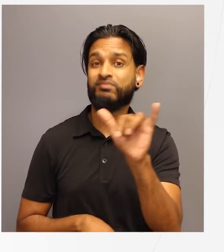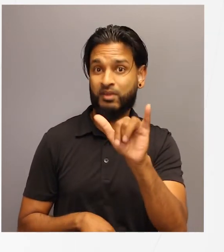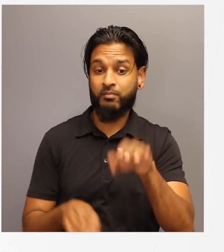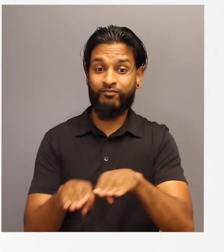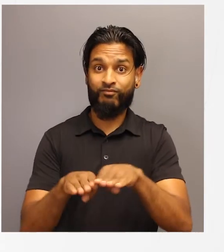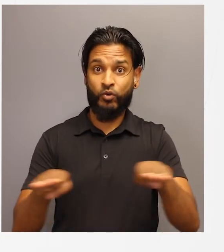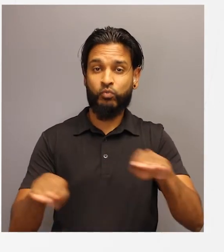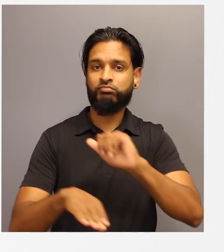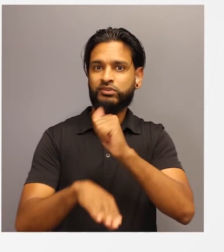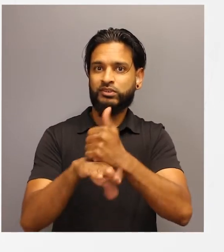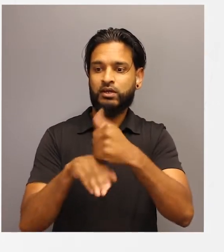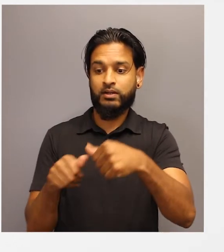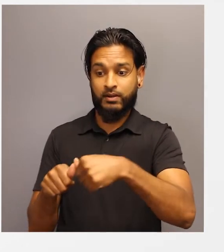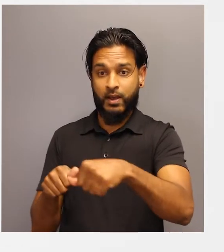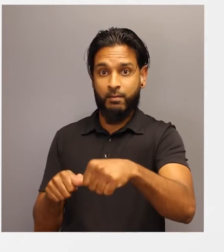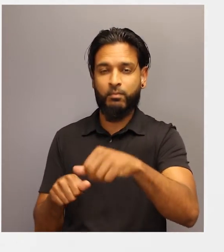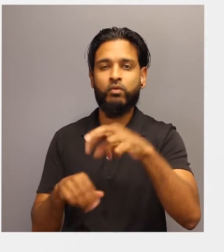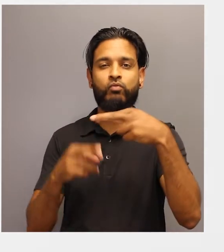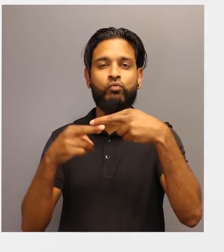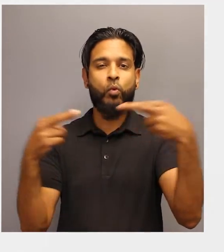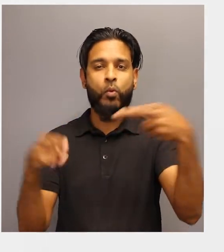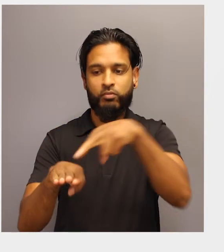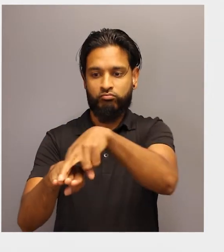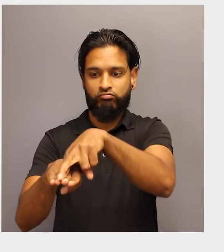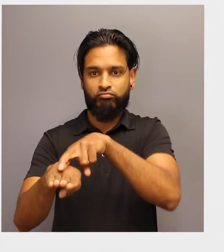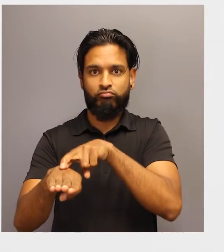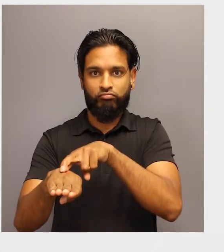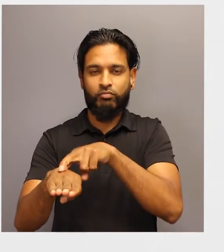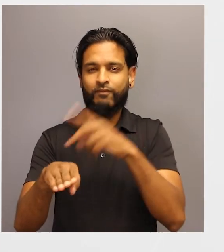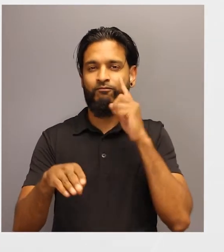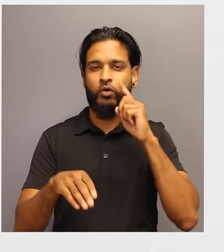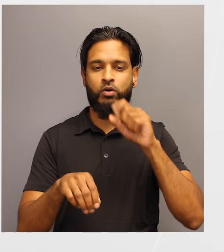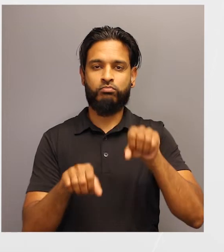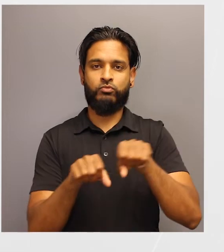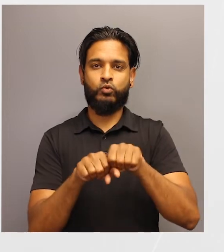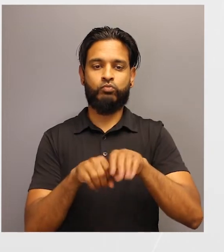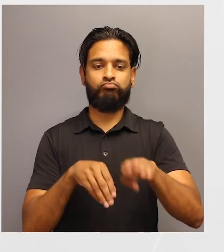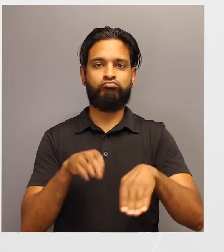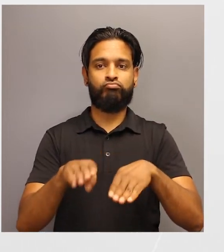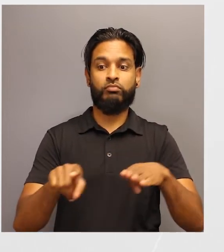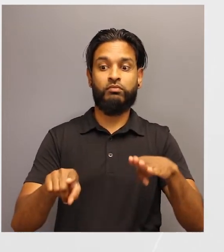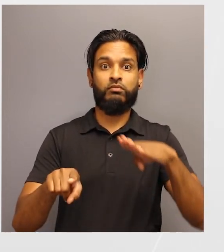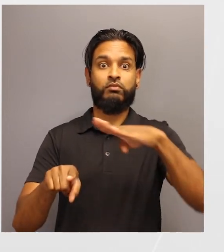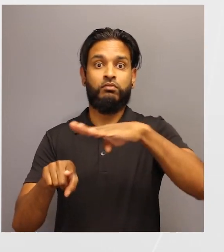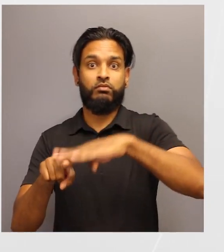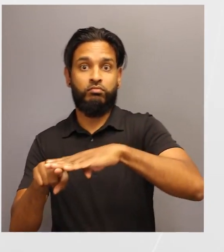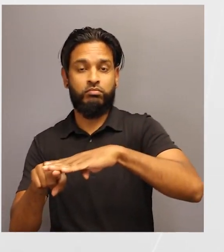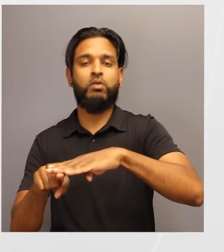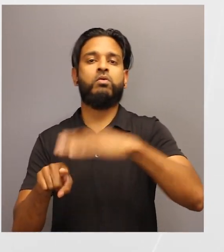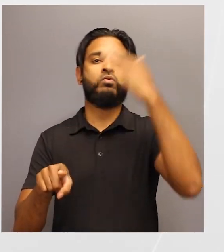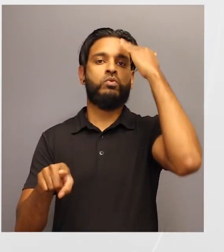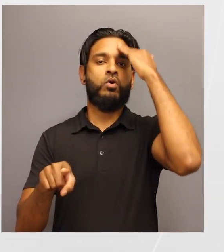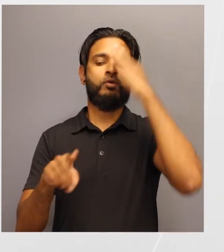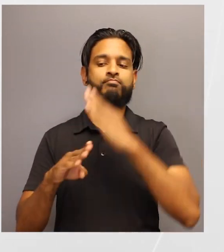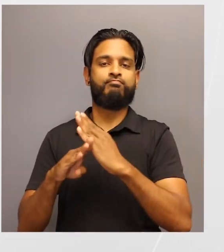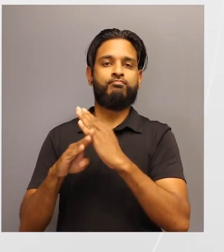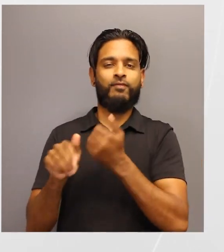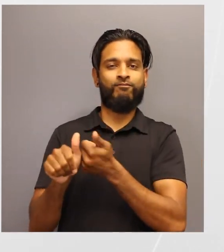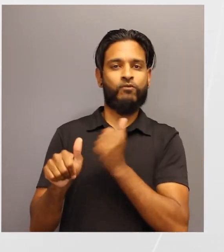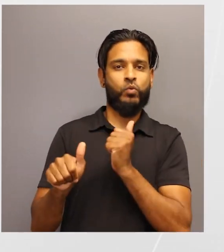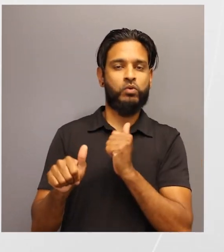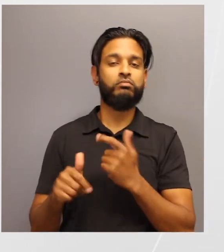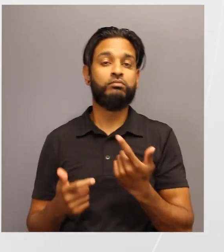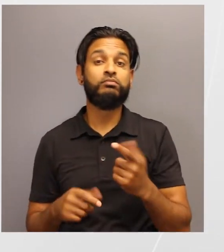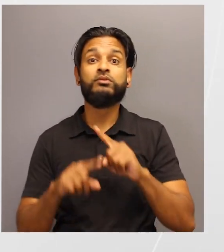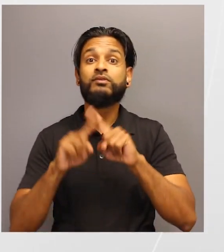using rumble strips instead of tape that lies flat on the floor so students can feel when they are out of bounds. Tape that is in high contrast in